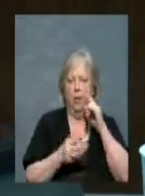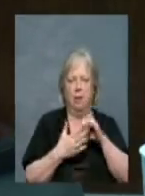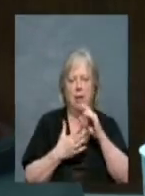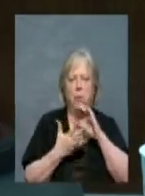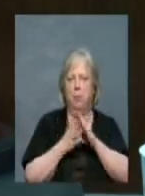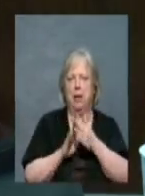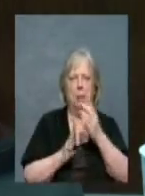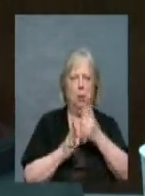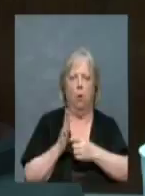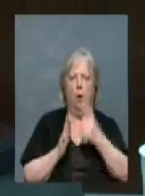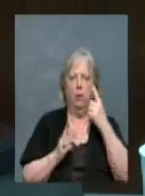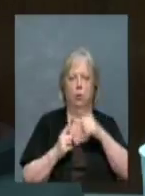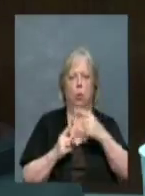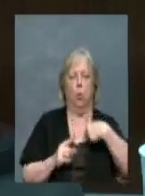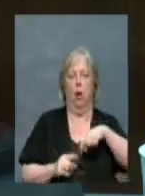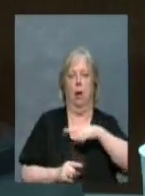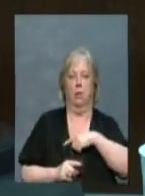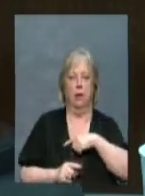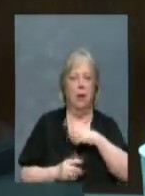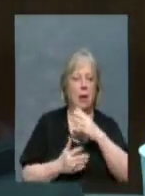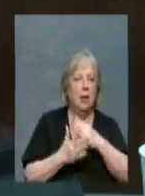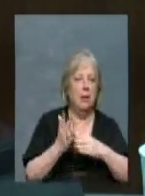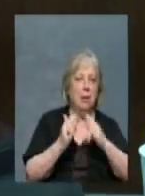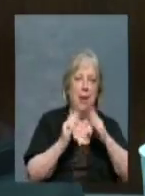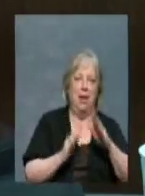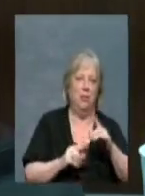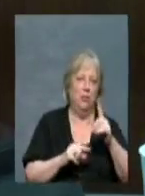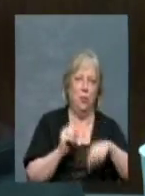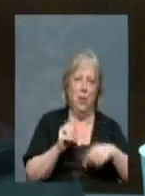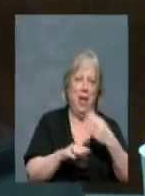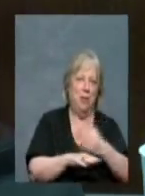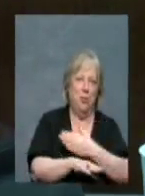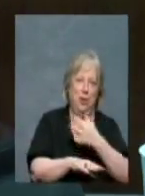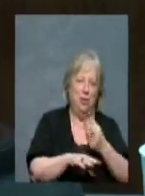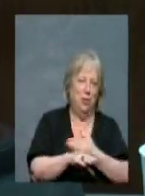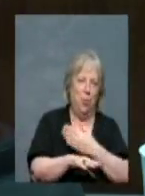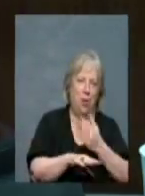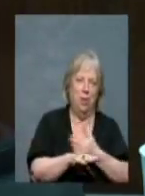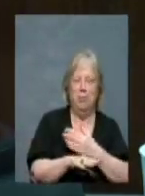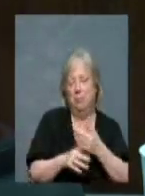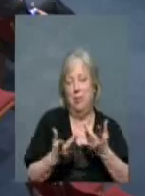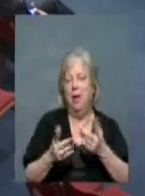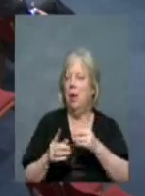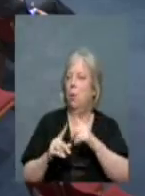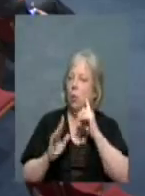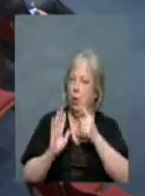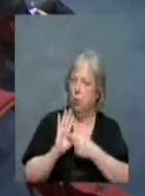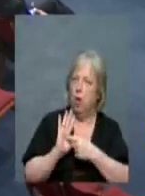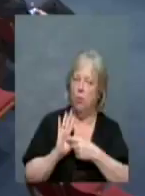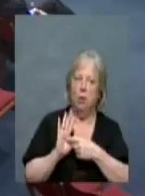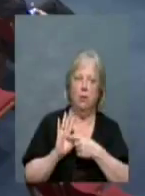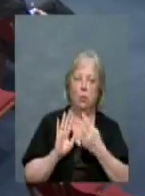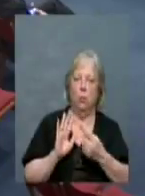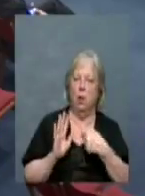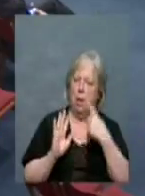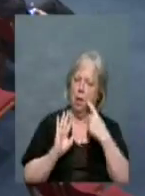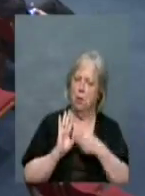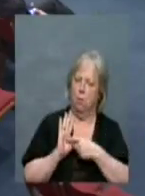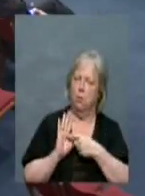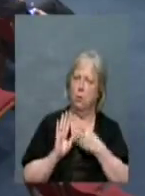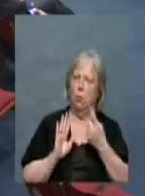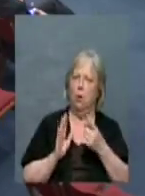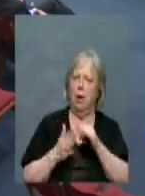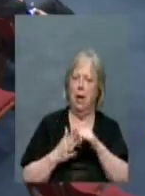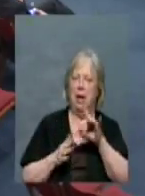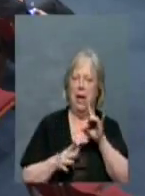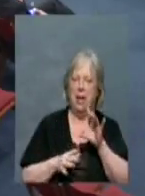And some of these houses, you just can't restore them when you're ready to take a look at them. Well, you'll notice on one of these, and I don't know, I just noticed on one of them,